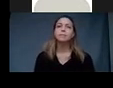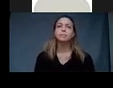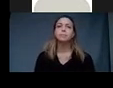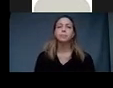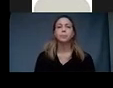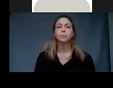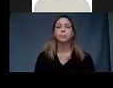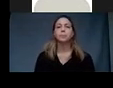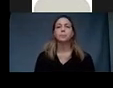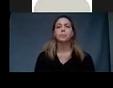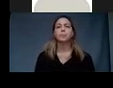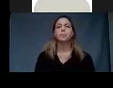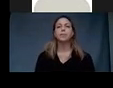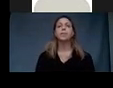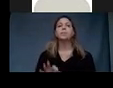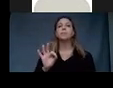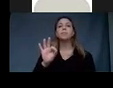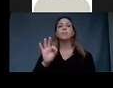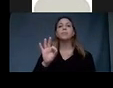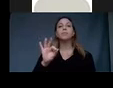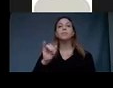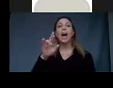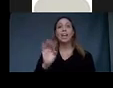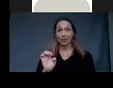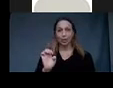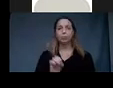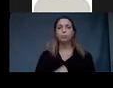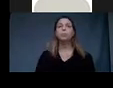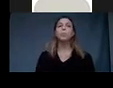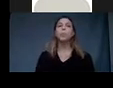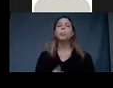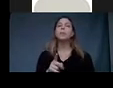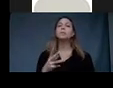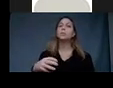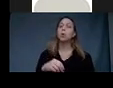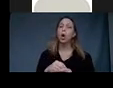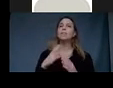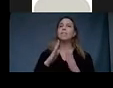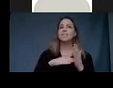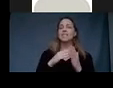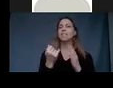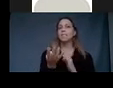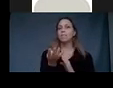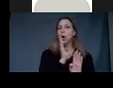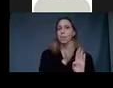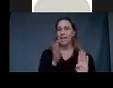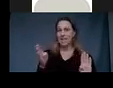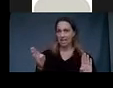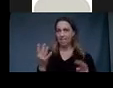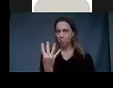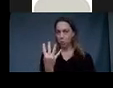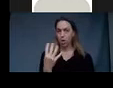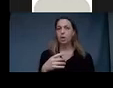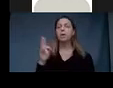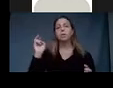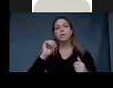Finally, we have fire. This was a part of a series of four paintings. my disaster